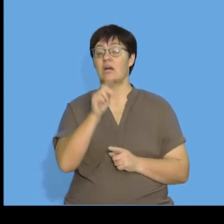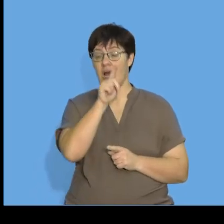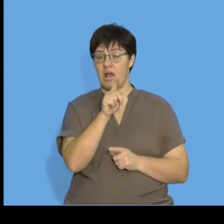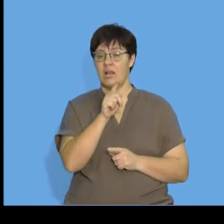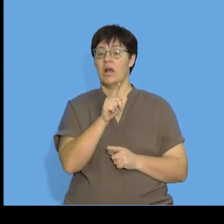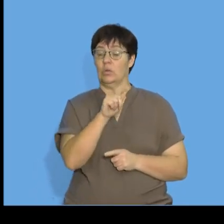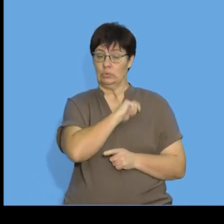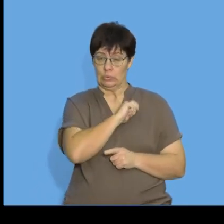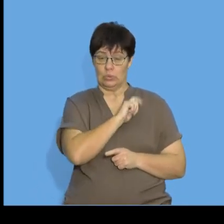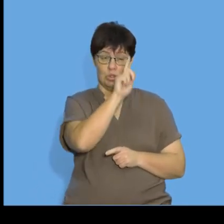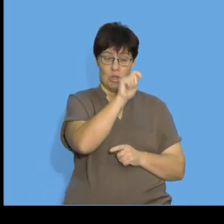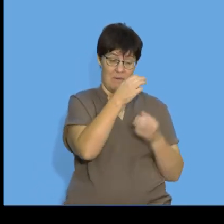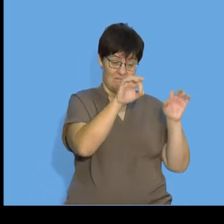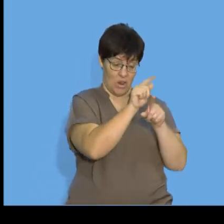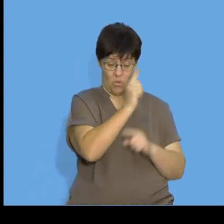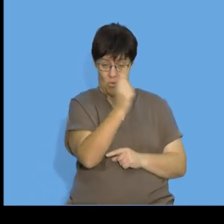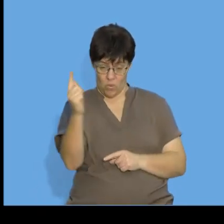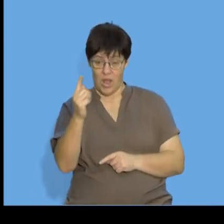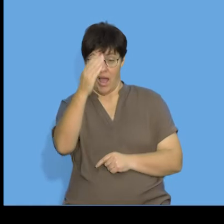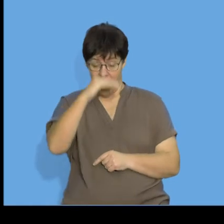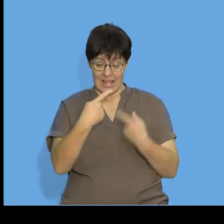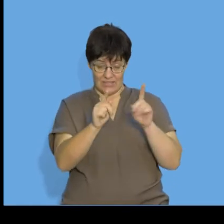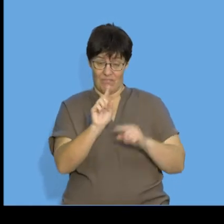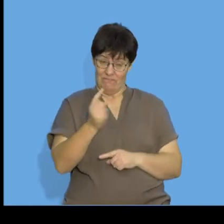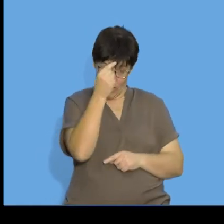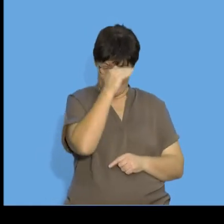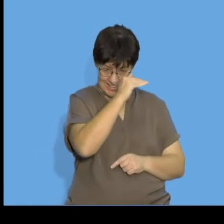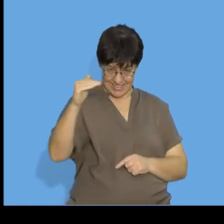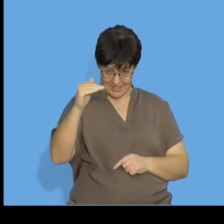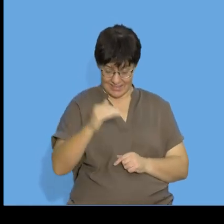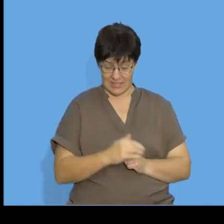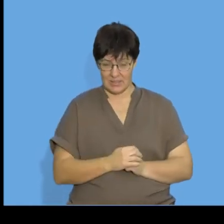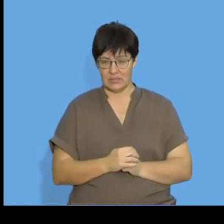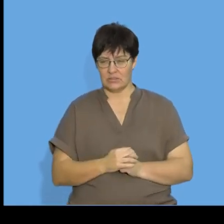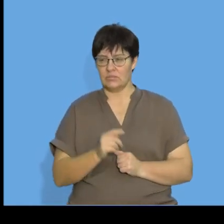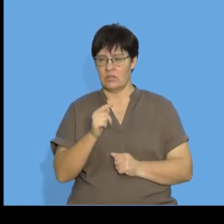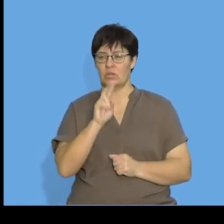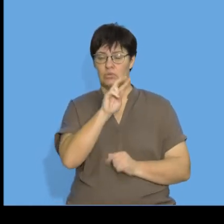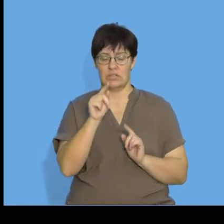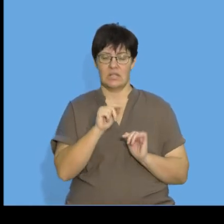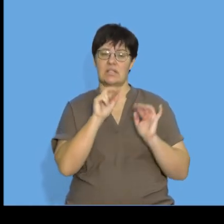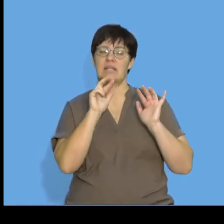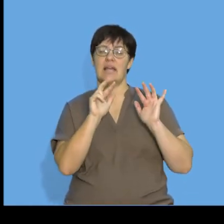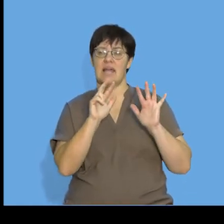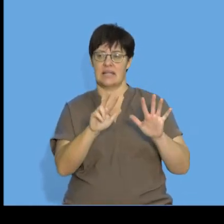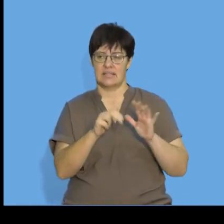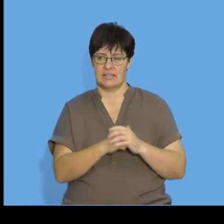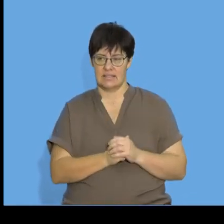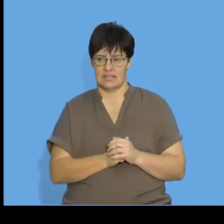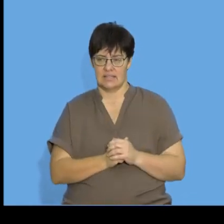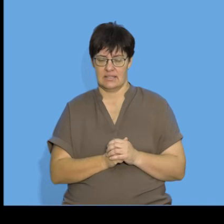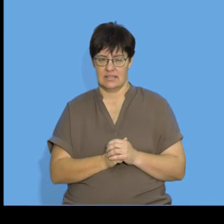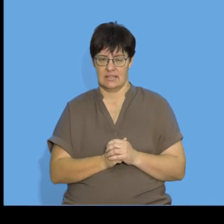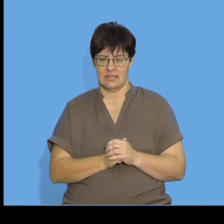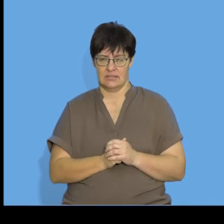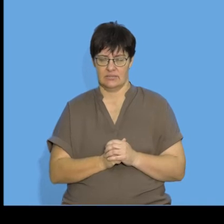between the actual term values of the pattern that you are given so between 2 and 10 we can see that there's a difference of